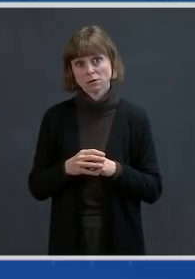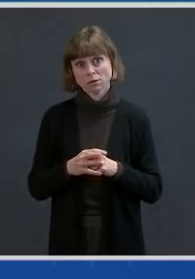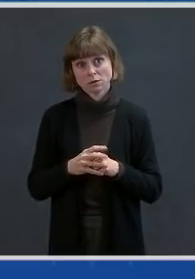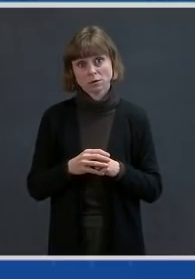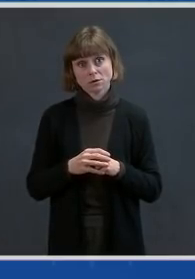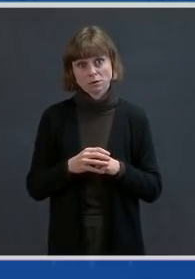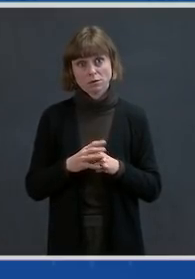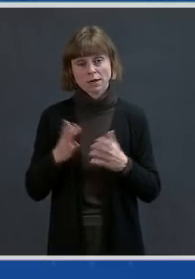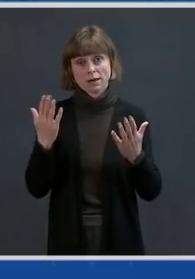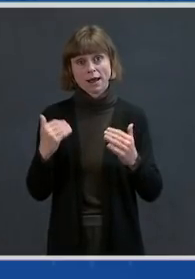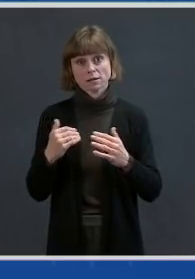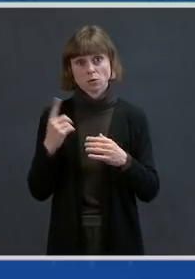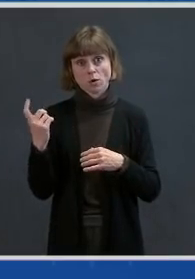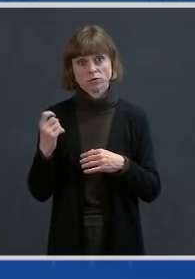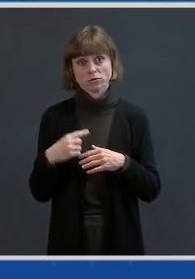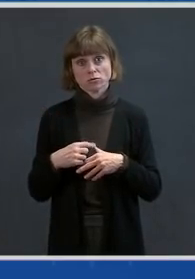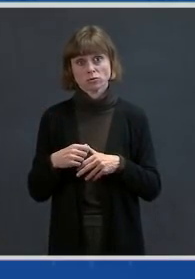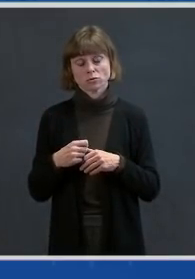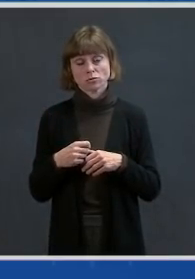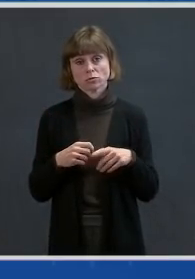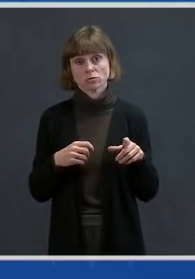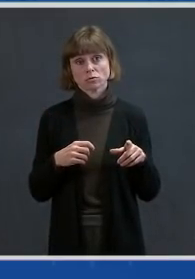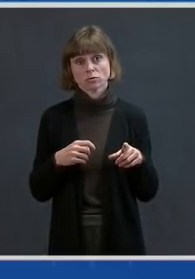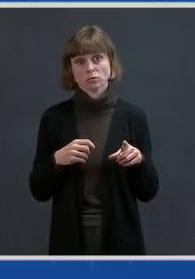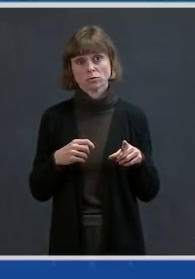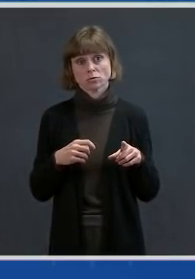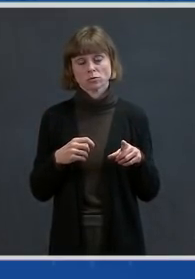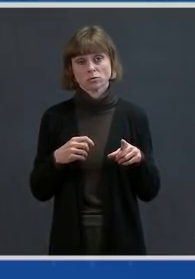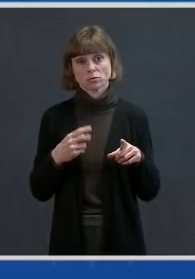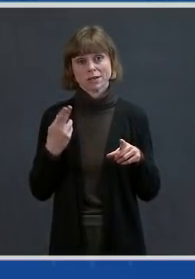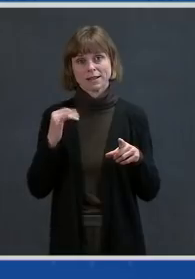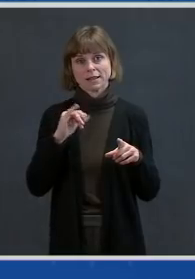Next question. Next, we'll go to Peter Sullivan at the Hill.